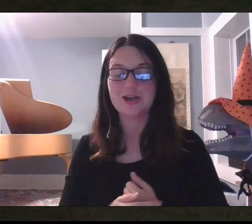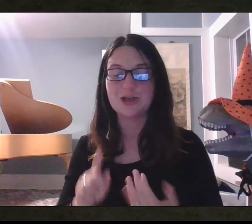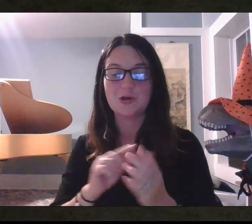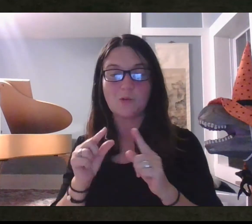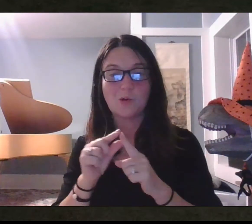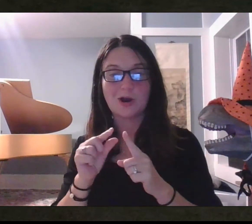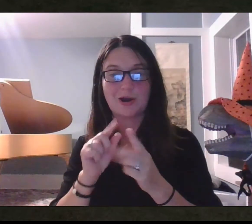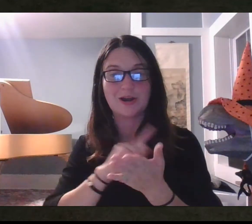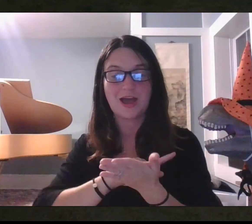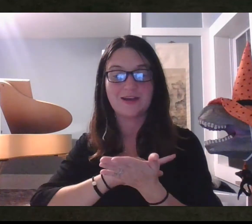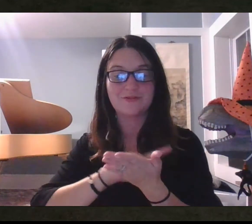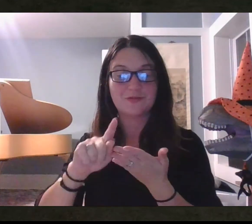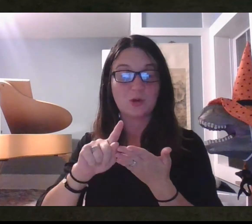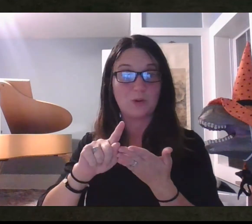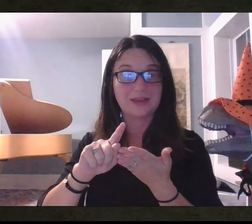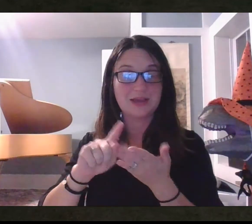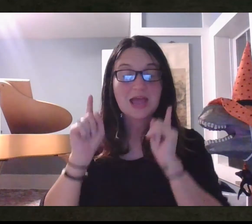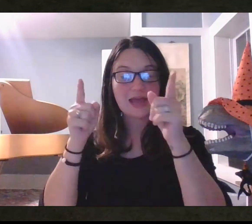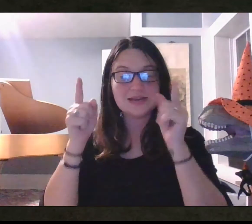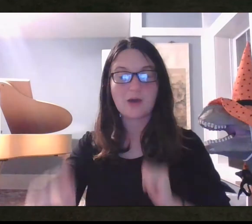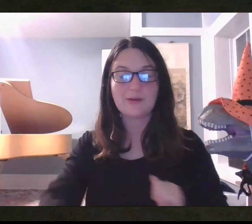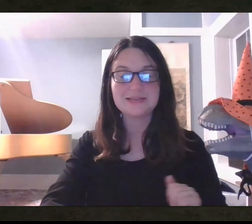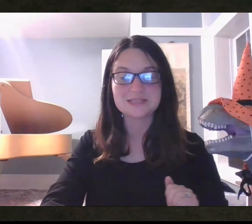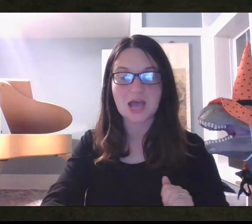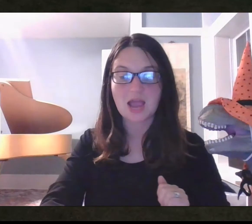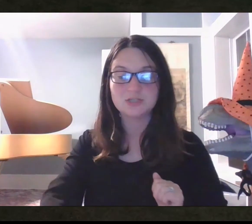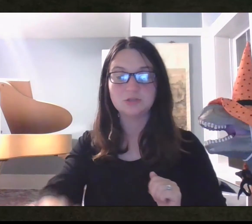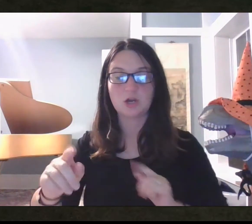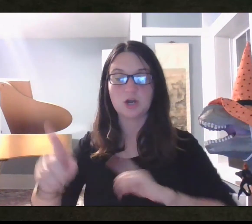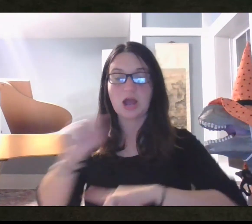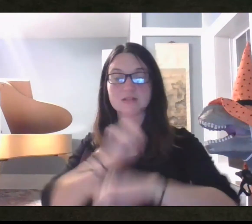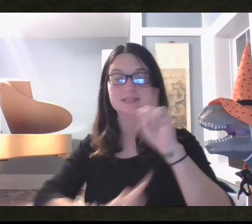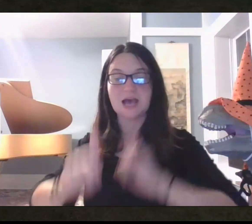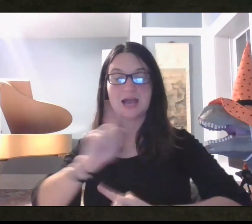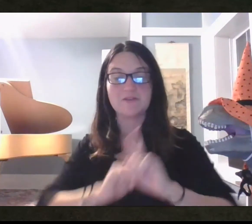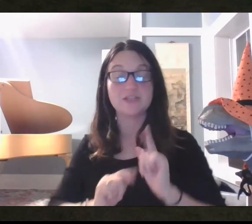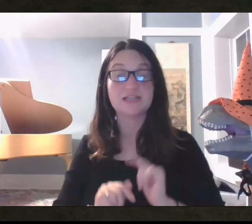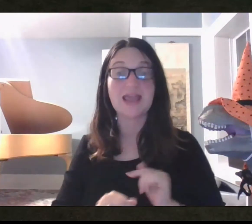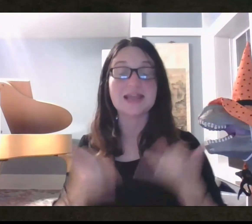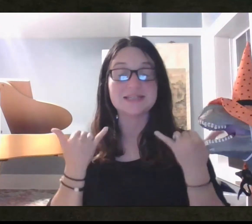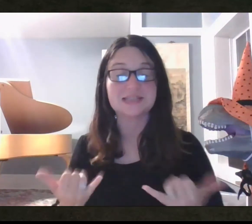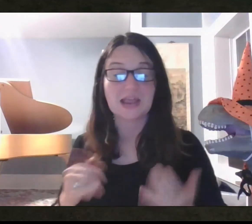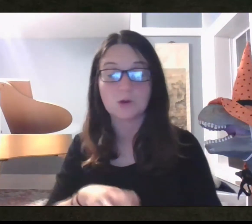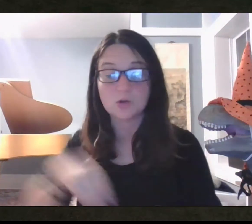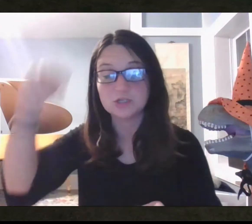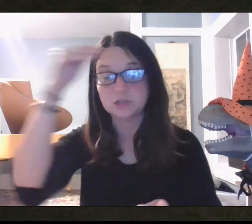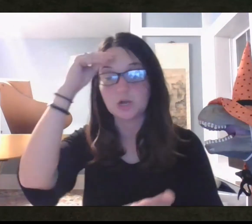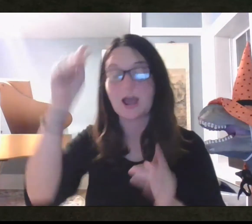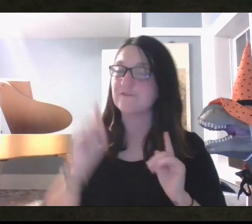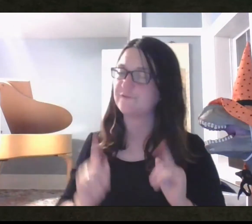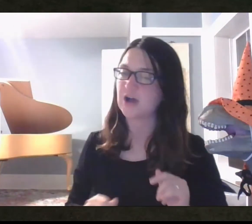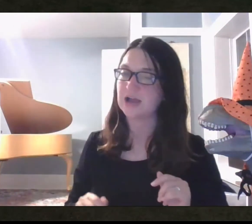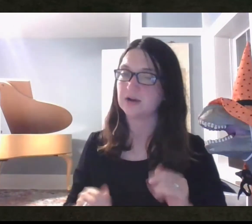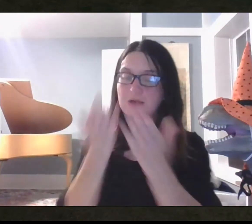for a new word of the week. And now it is time to learn our sign of the day, and today we're going